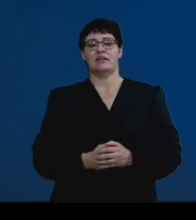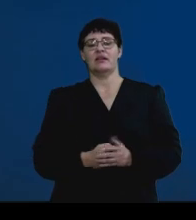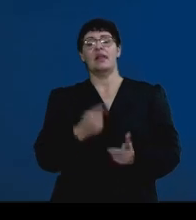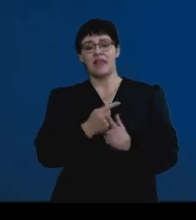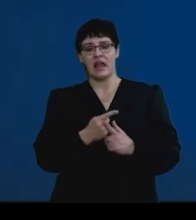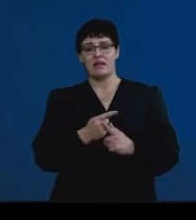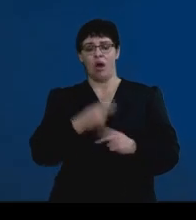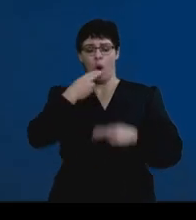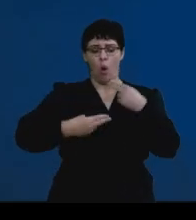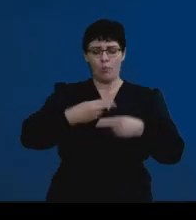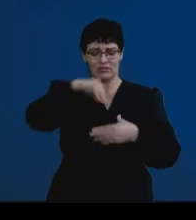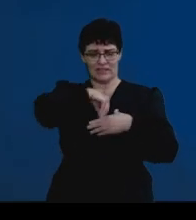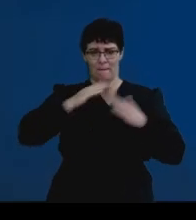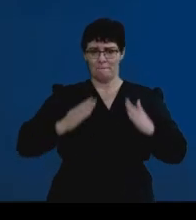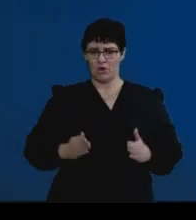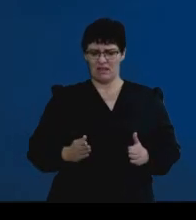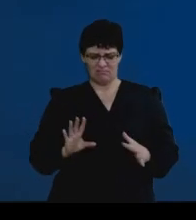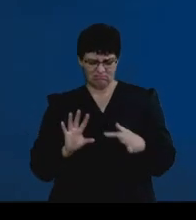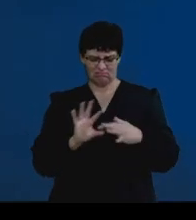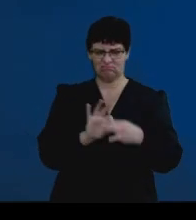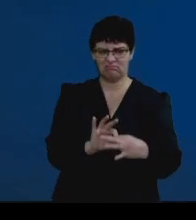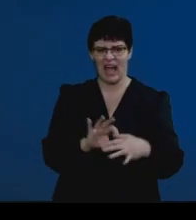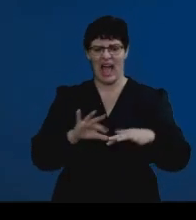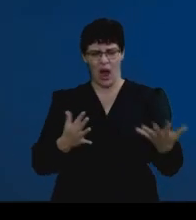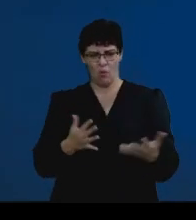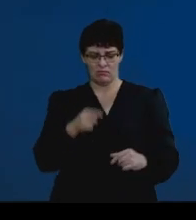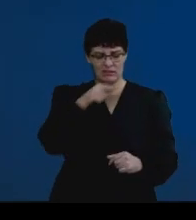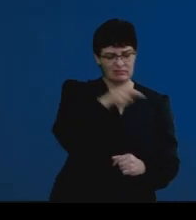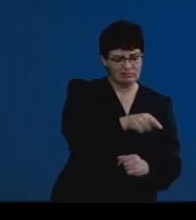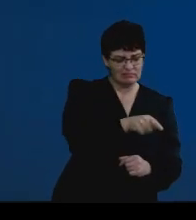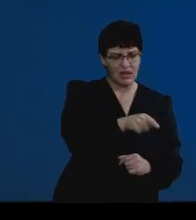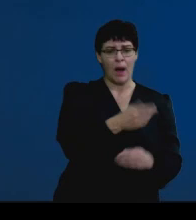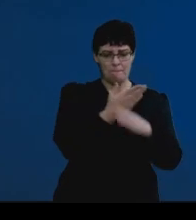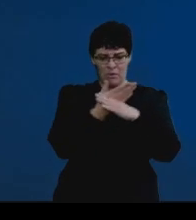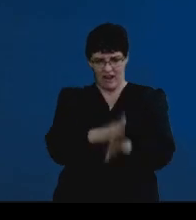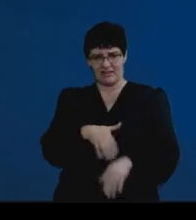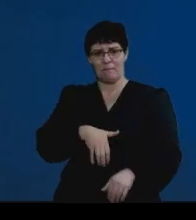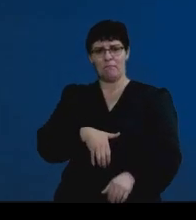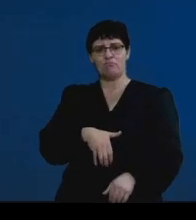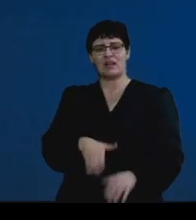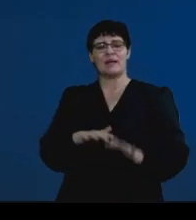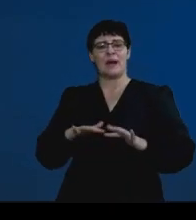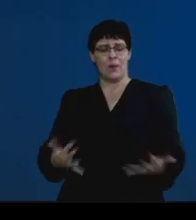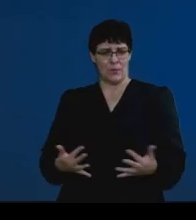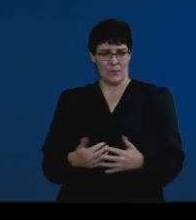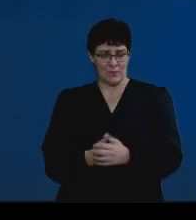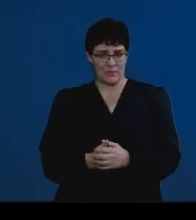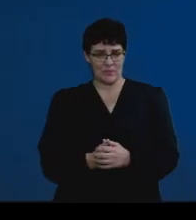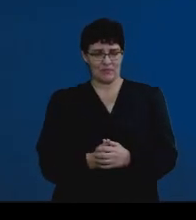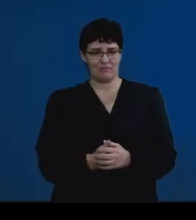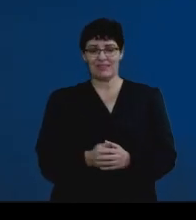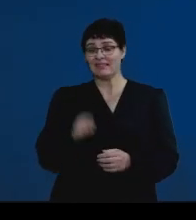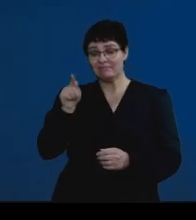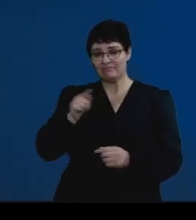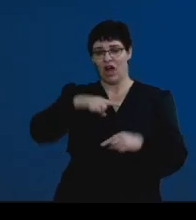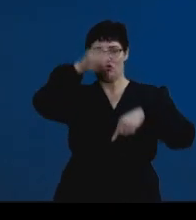in the body and the hormones involved, and how the contraceptive pill prevents the process of conception. Now, this is a